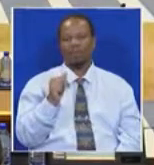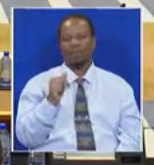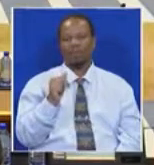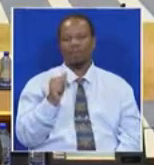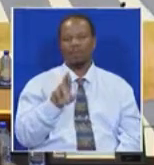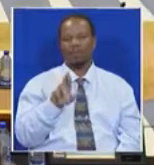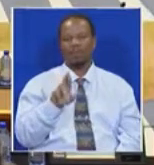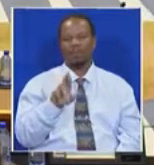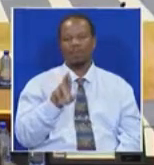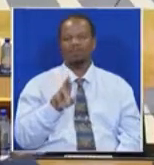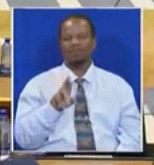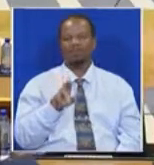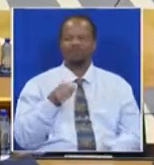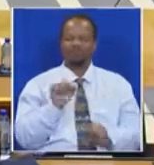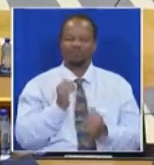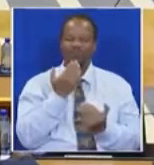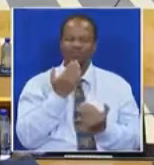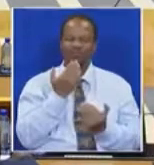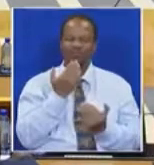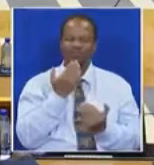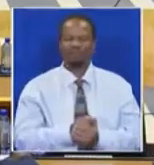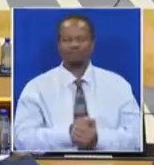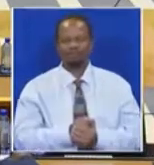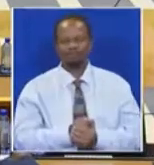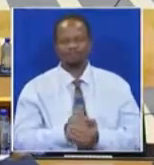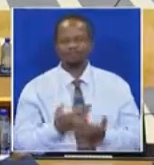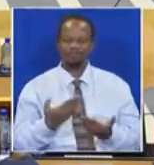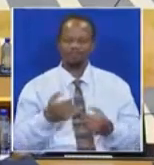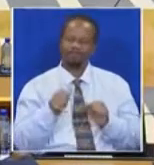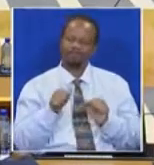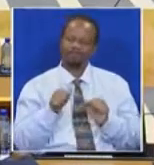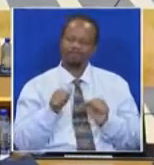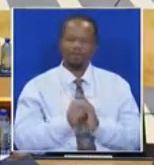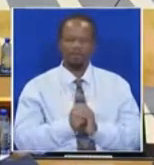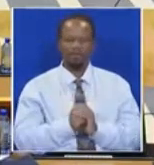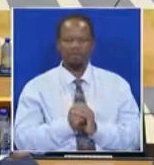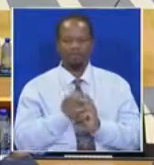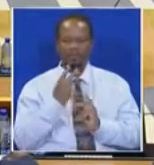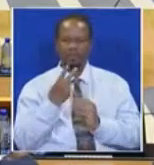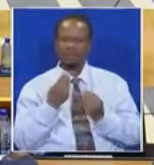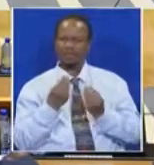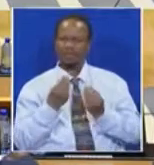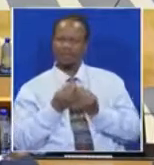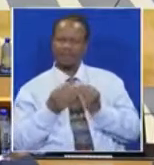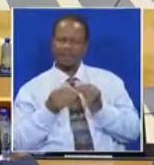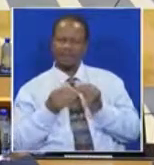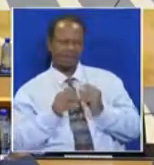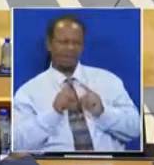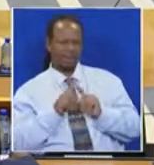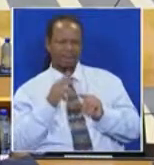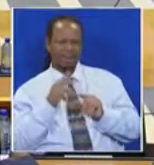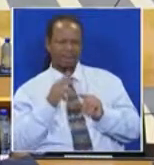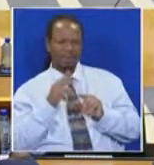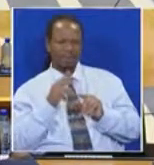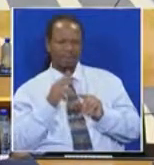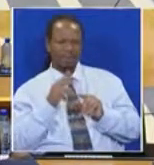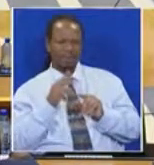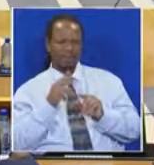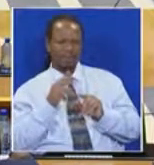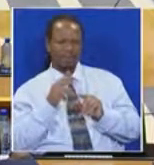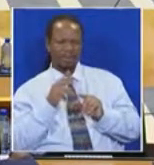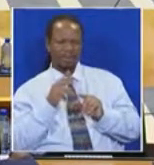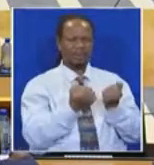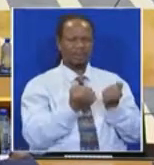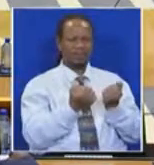Thank you, House Chair Person. Chair, in what at face value seems like a light-hearted exchange in the Constitutional Court